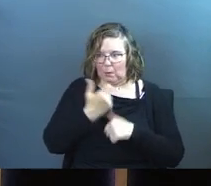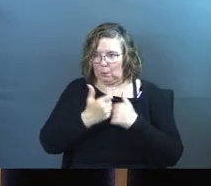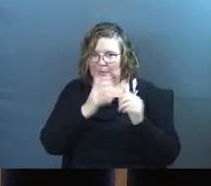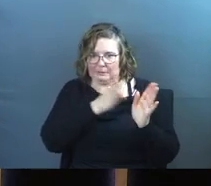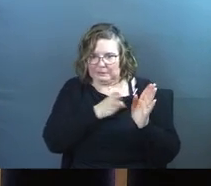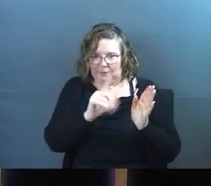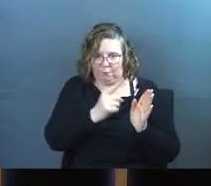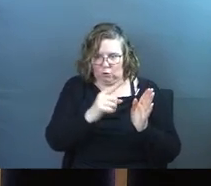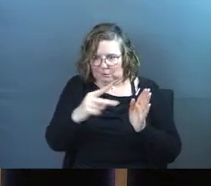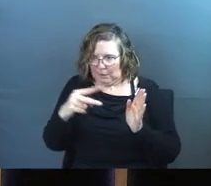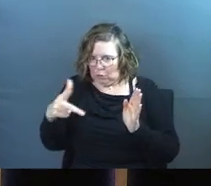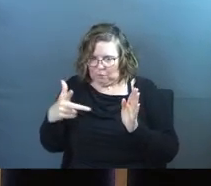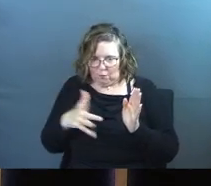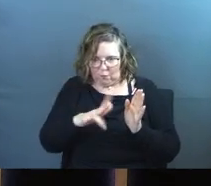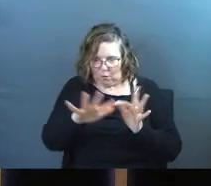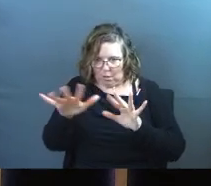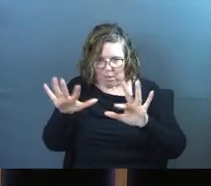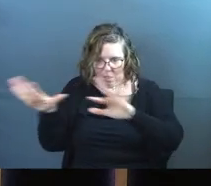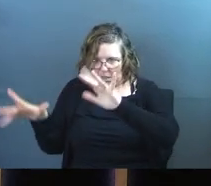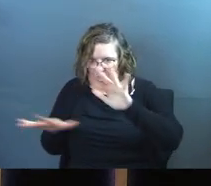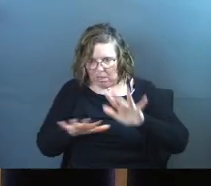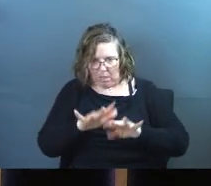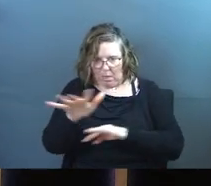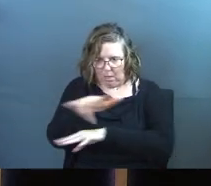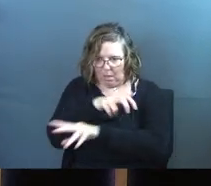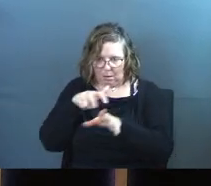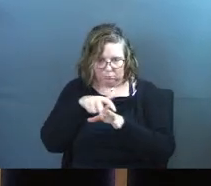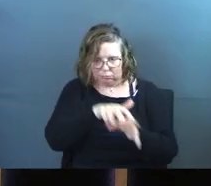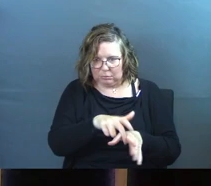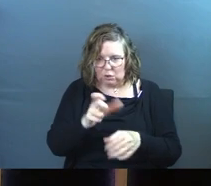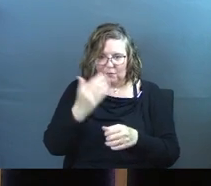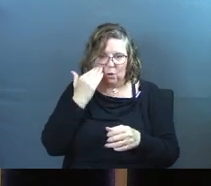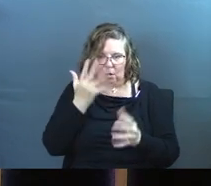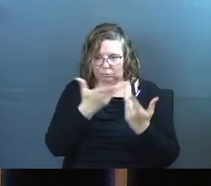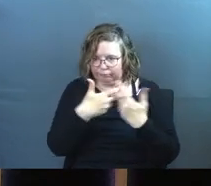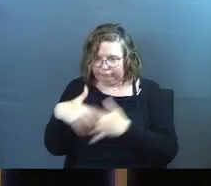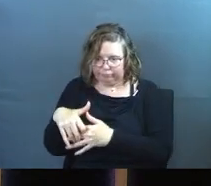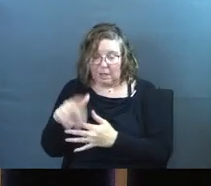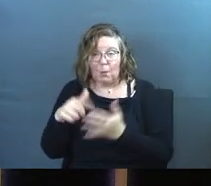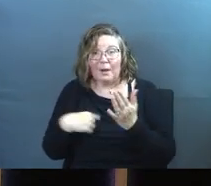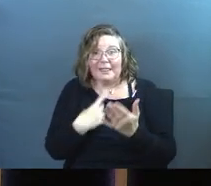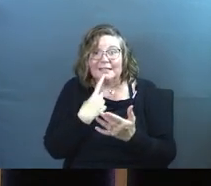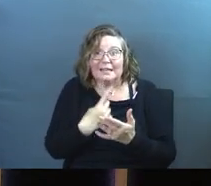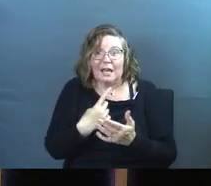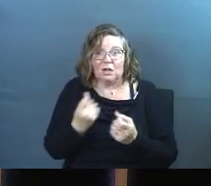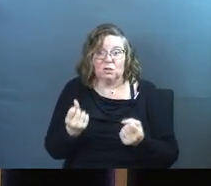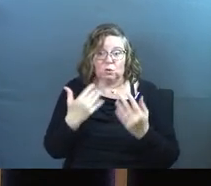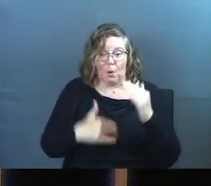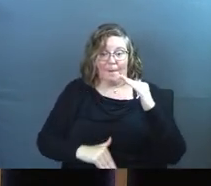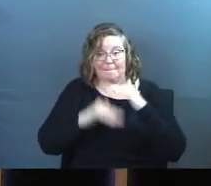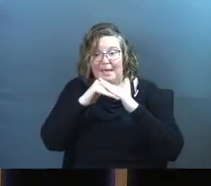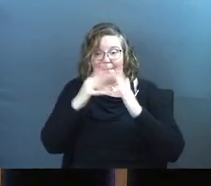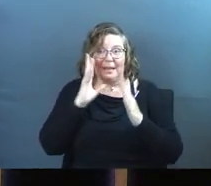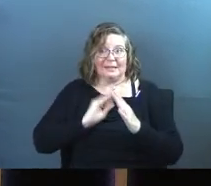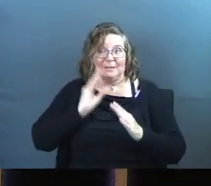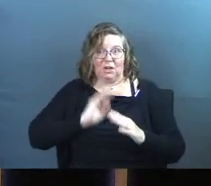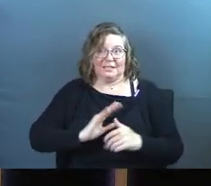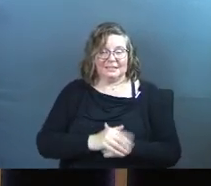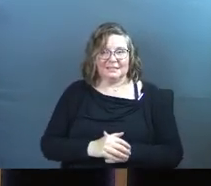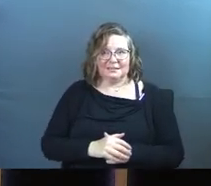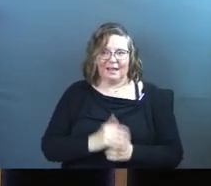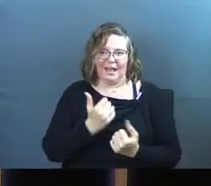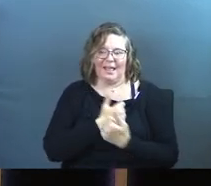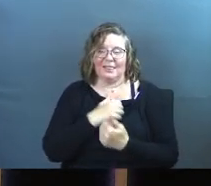which sequence, and which rides in those parks you're going to go to in which sequence. And you've got to get it all right. And what they say is to maximize the experience.